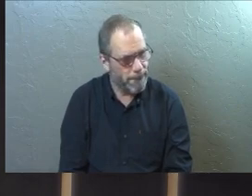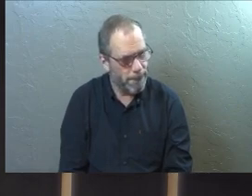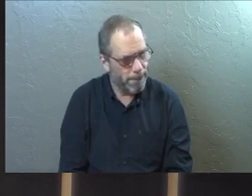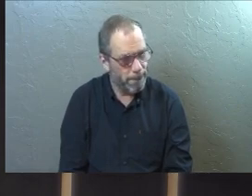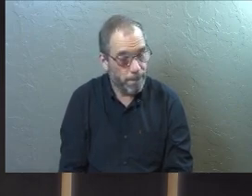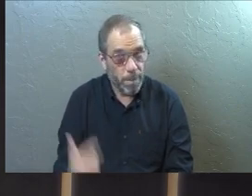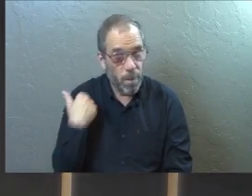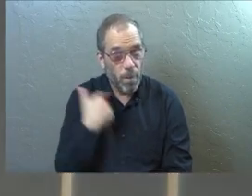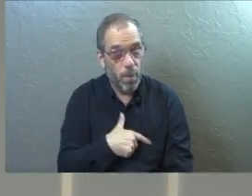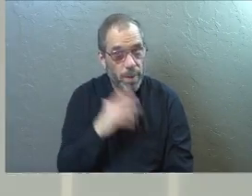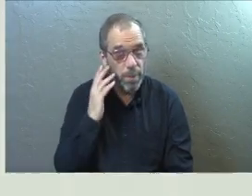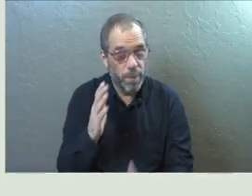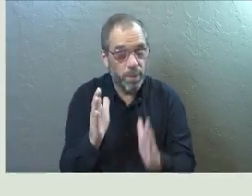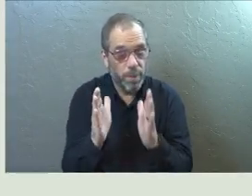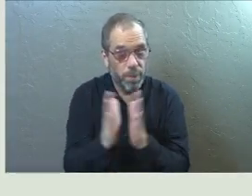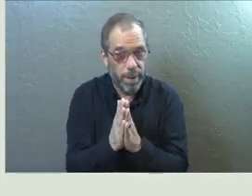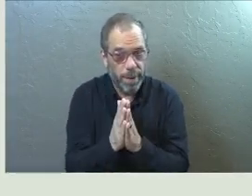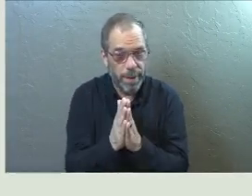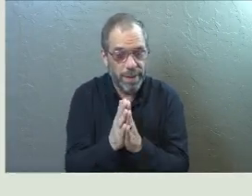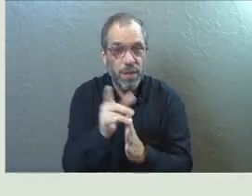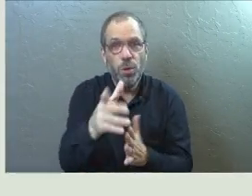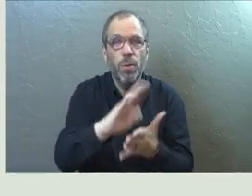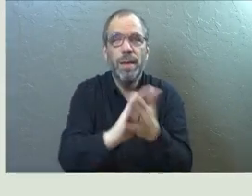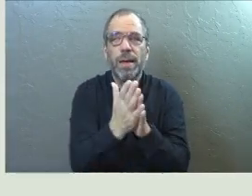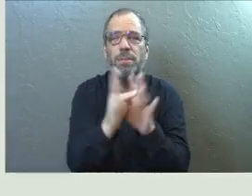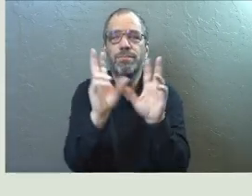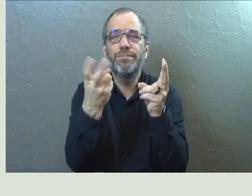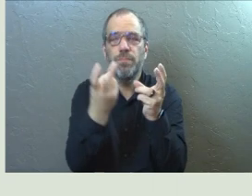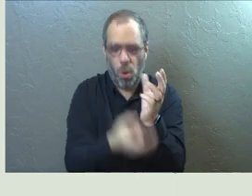We're going to pray. We're going to pray that we would be resurrection people.